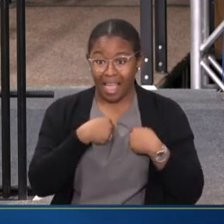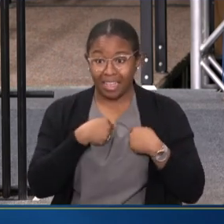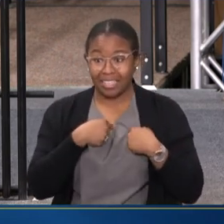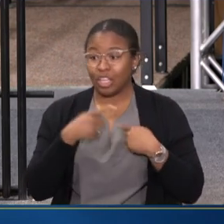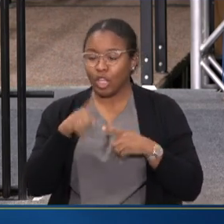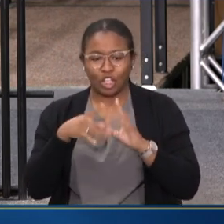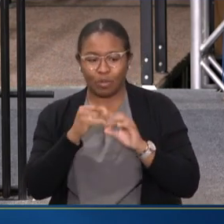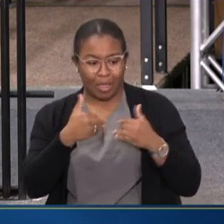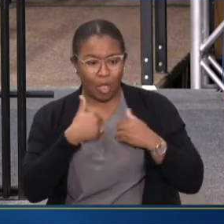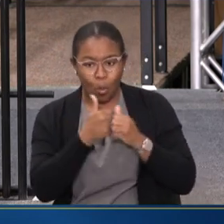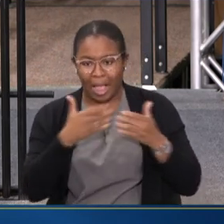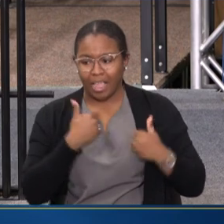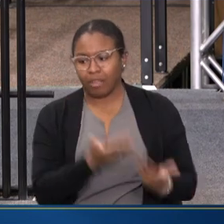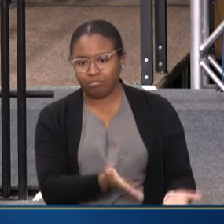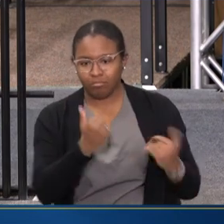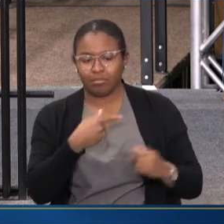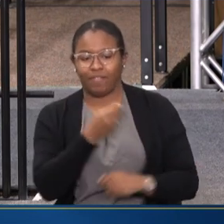VOICE.